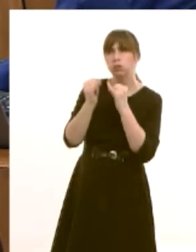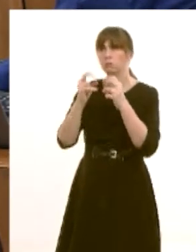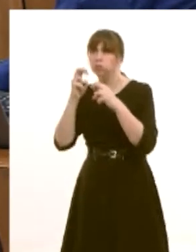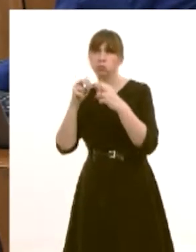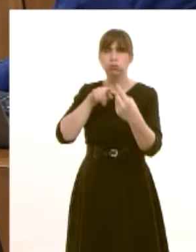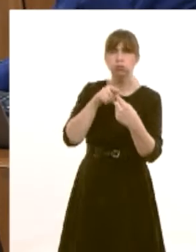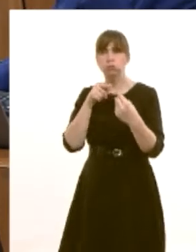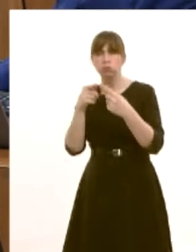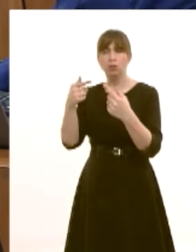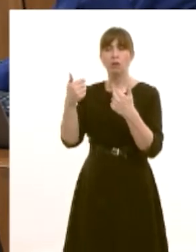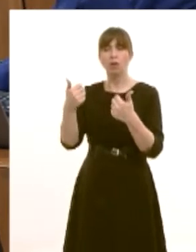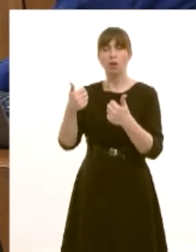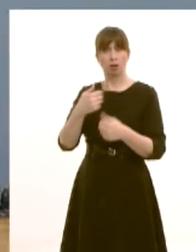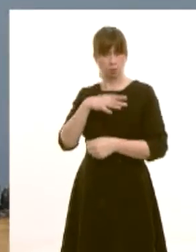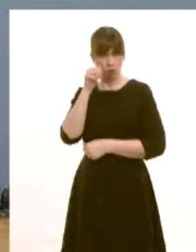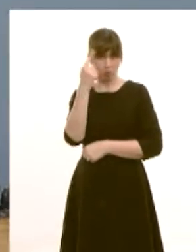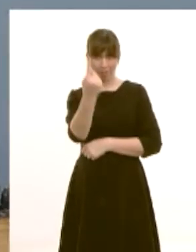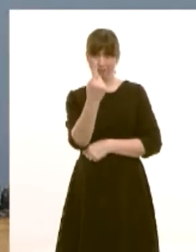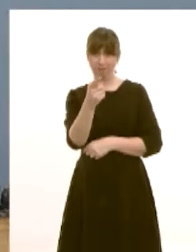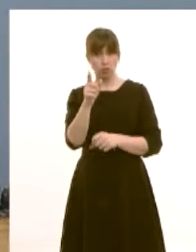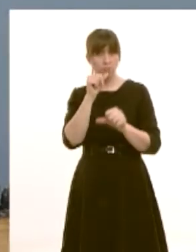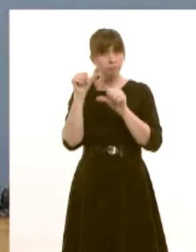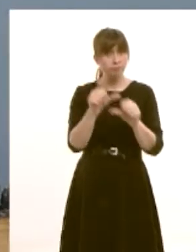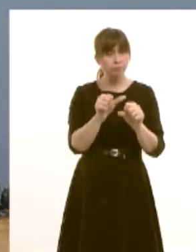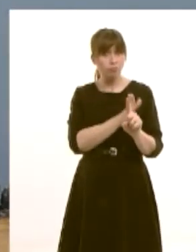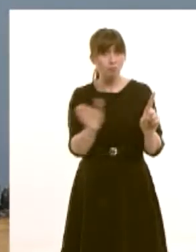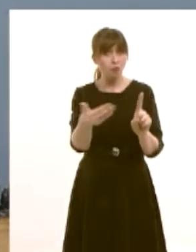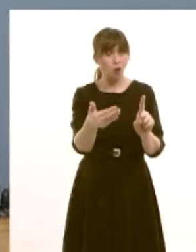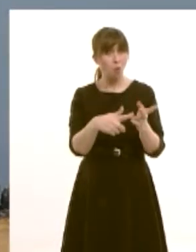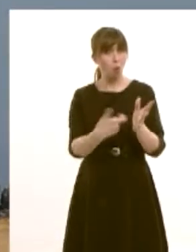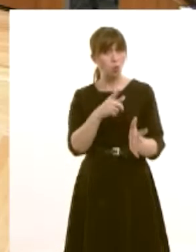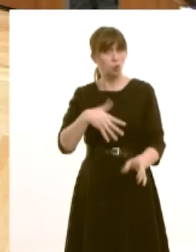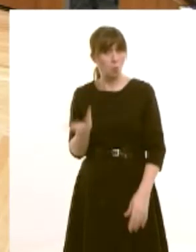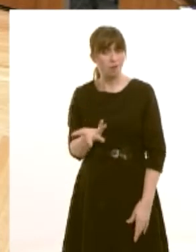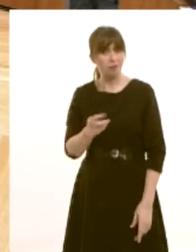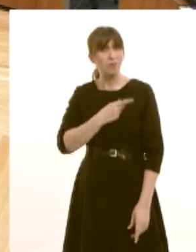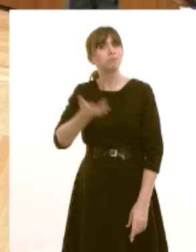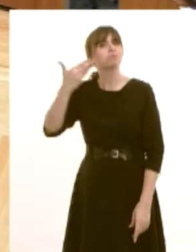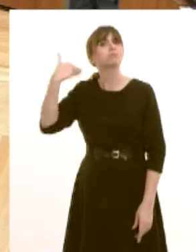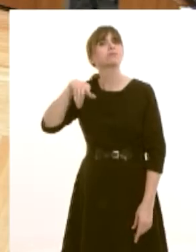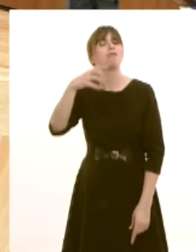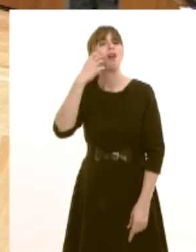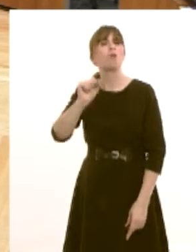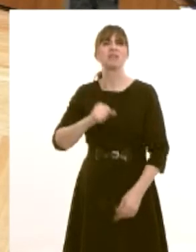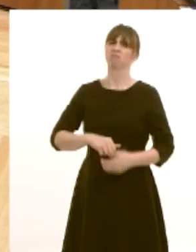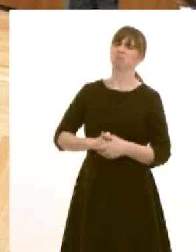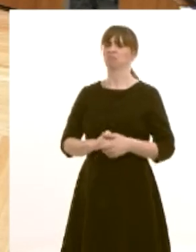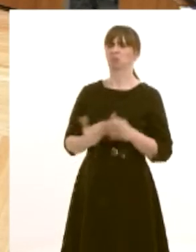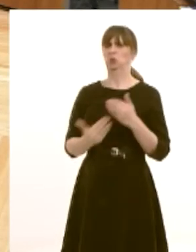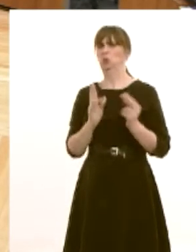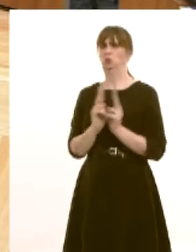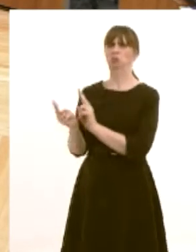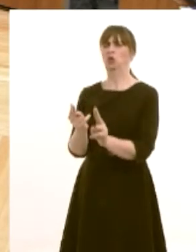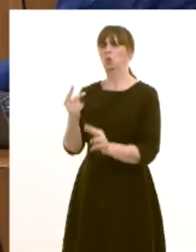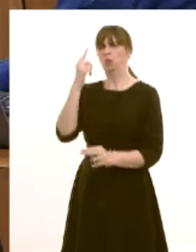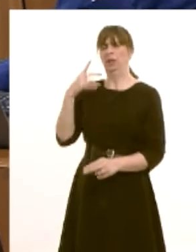he has to decide whether he's in favor of the uh relief road or not because in this chamber in the past he's given an indication that he is skeptical about the need for a relief